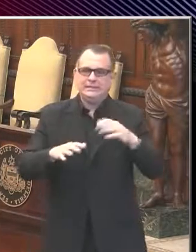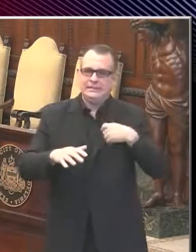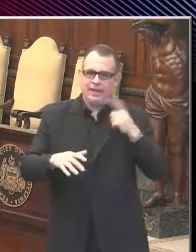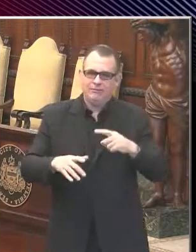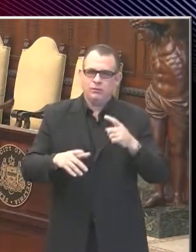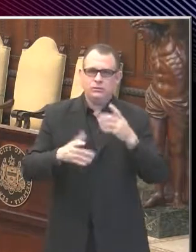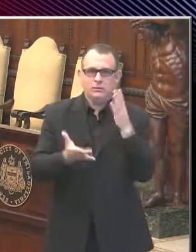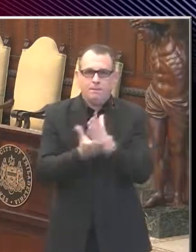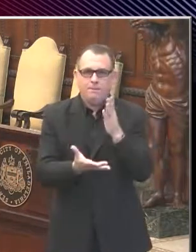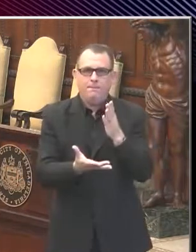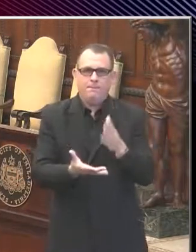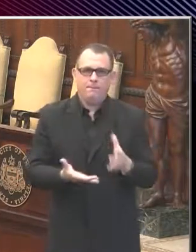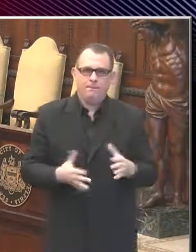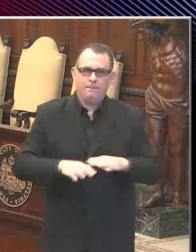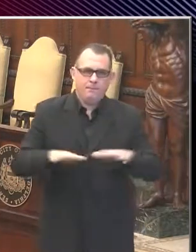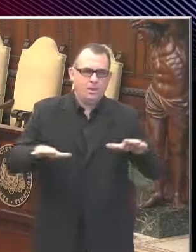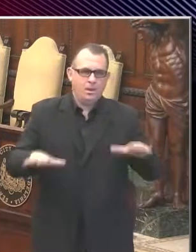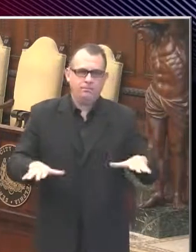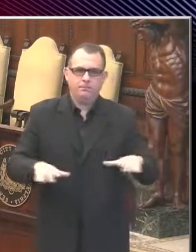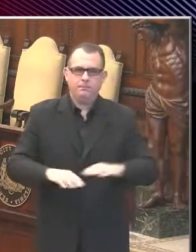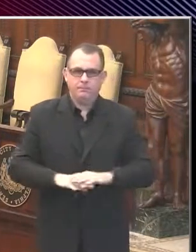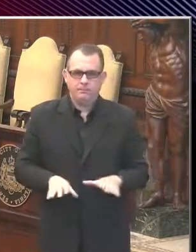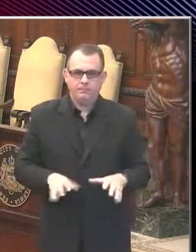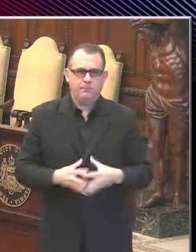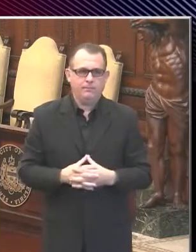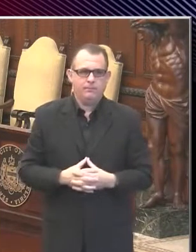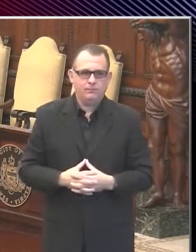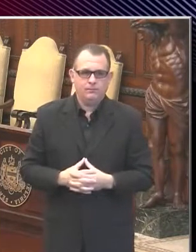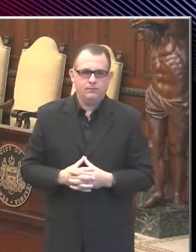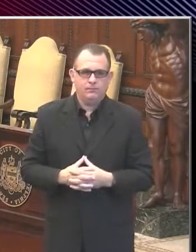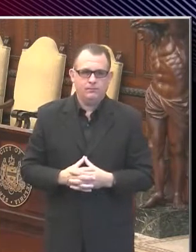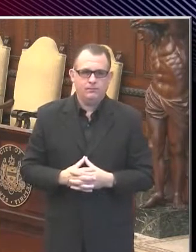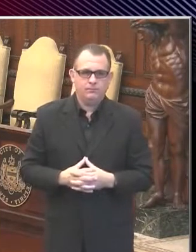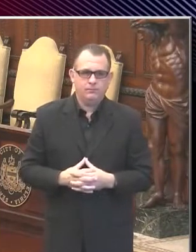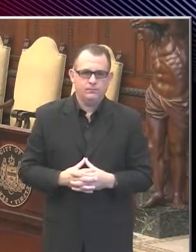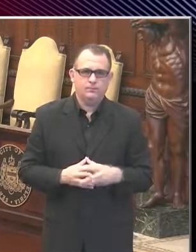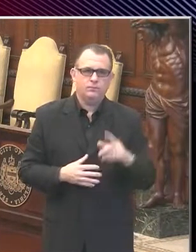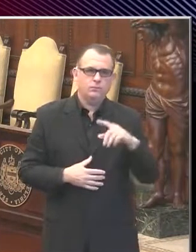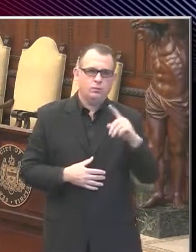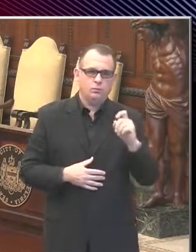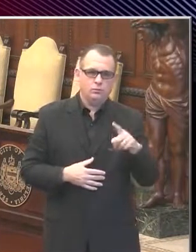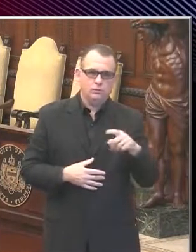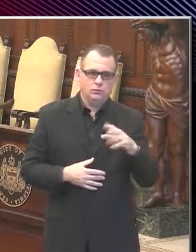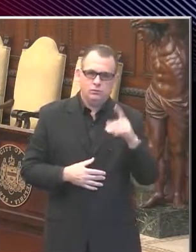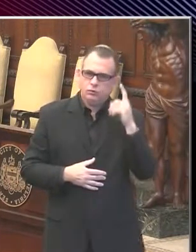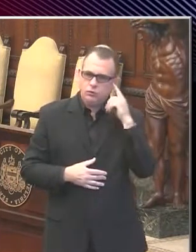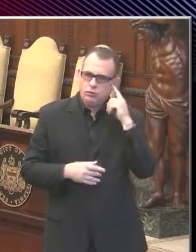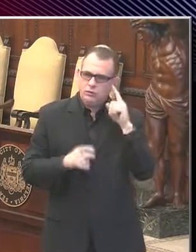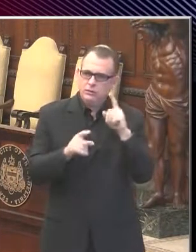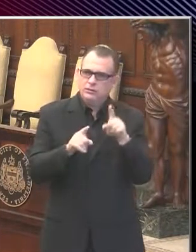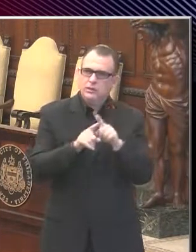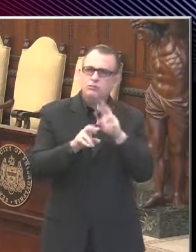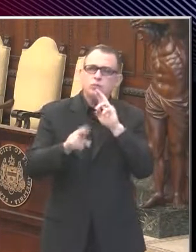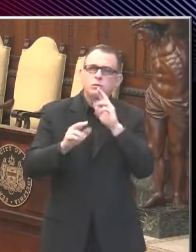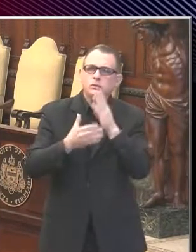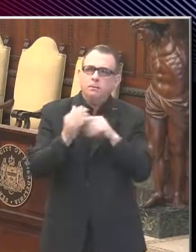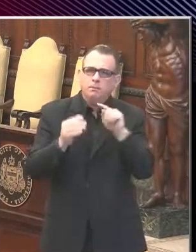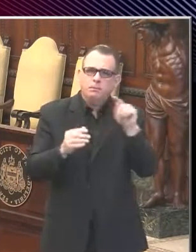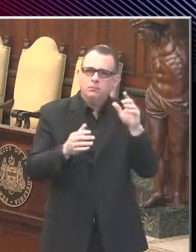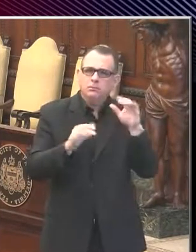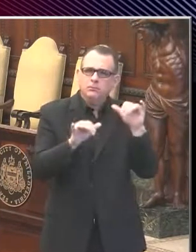Yeah, I do want to, you know, we've heard some similar reports about what some would